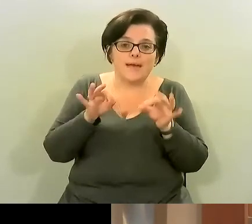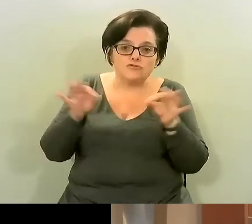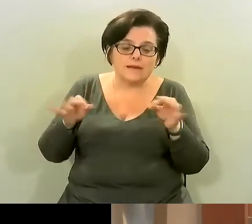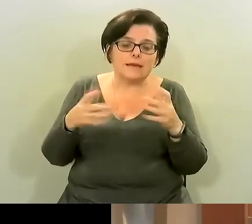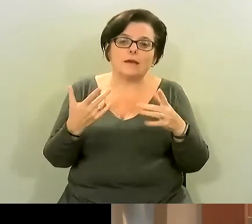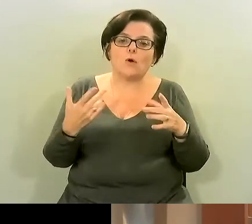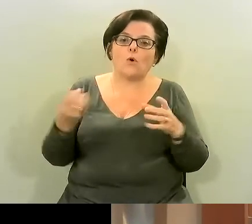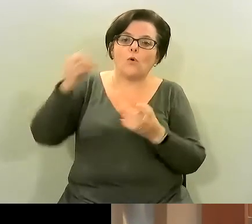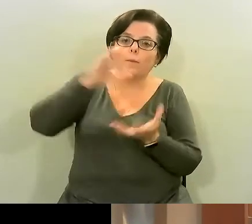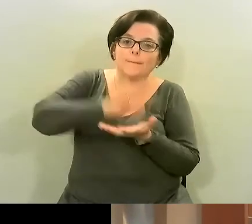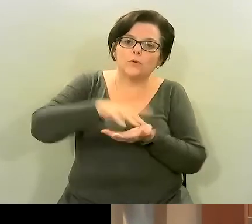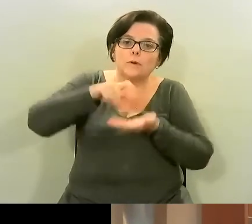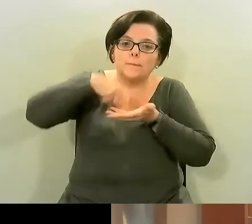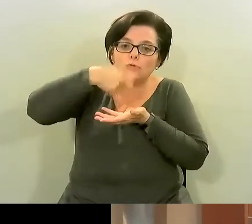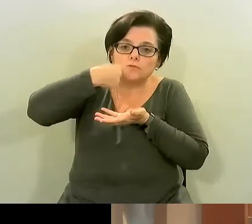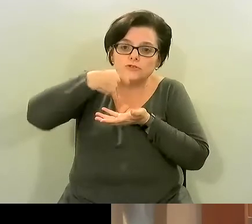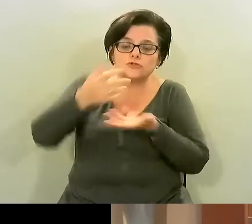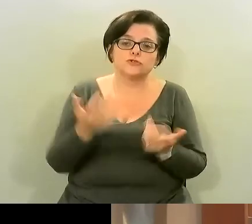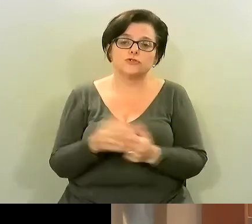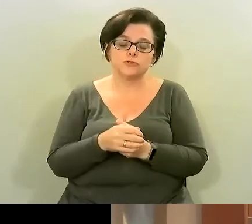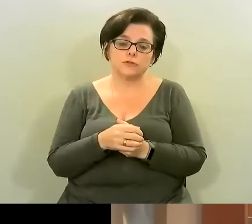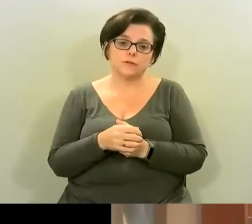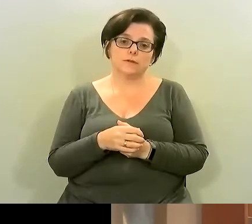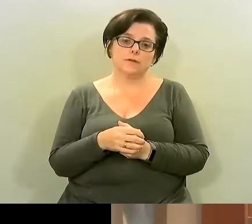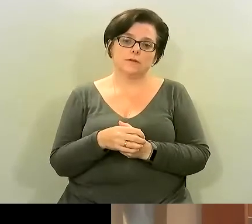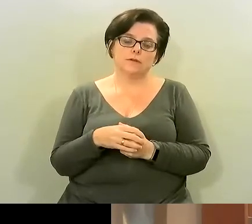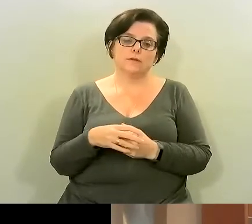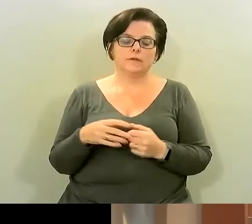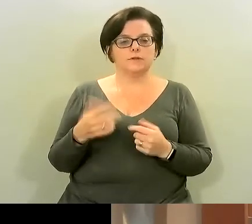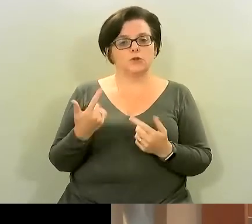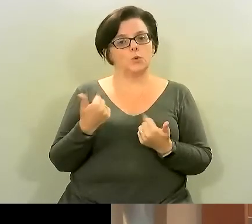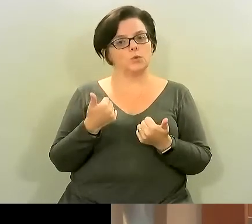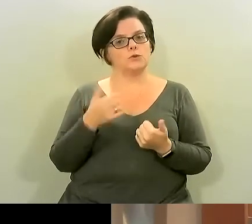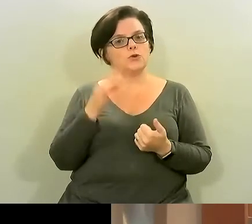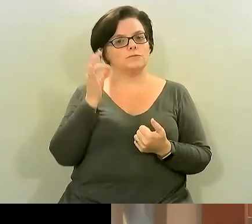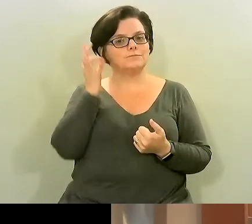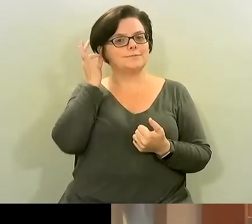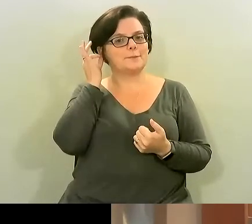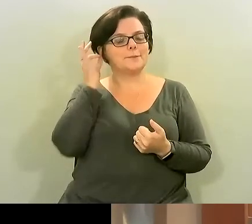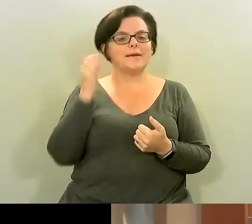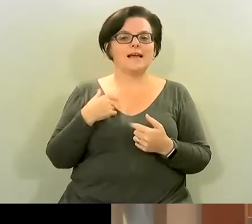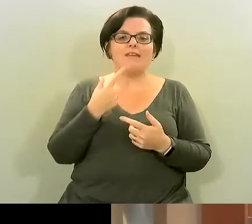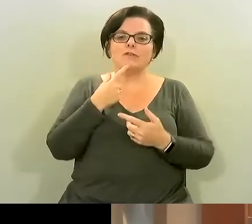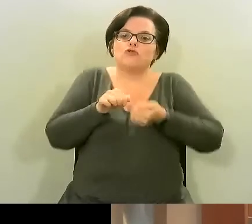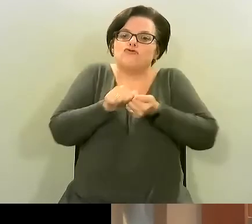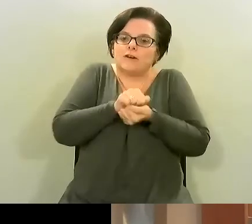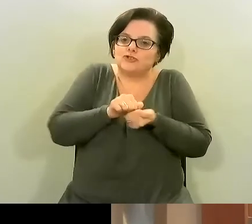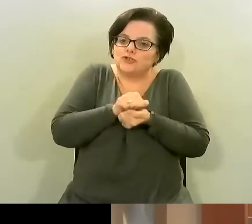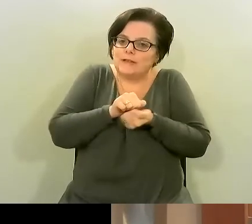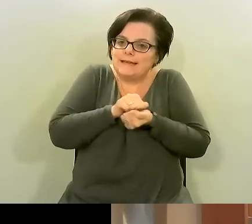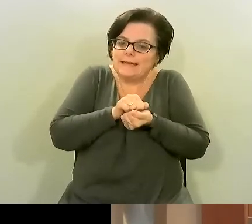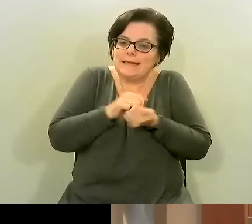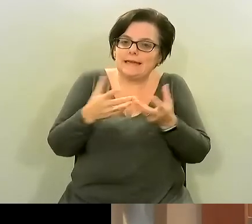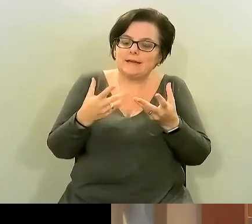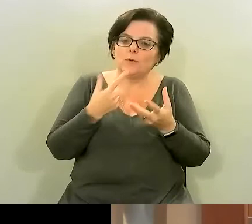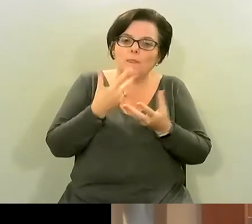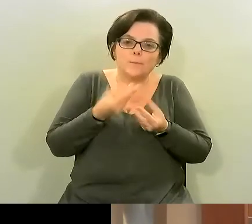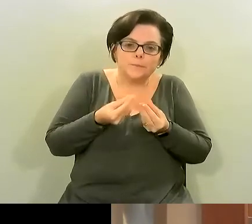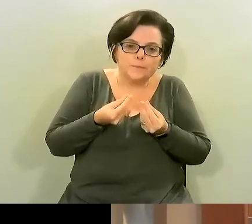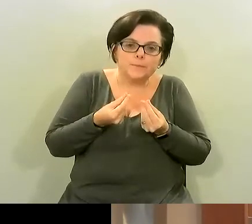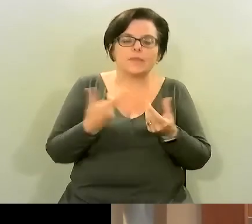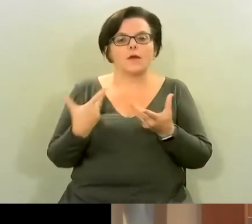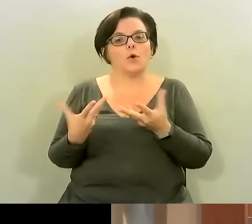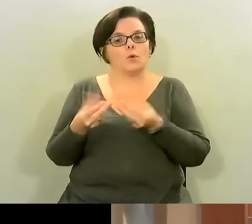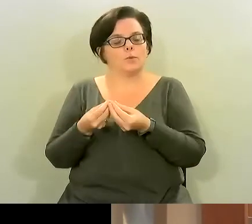it's it's a great it's a great uh a great trick to use to get the crunch fact and something good just get the answer you can find